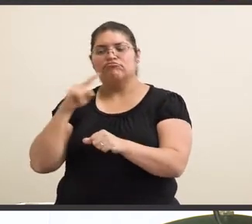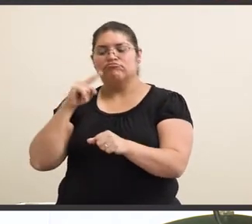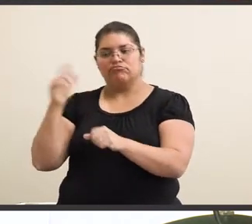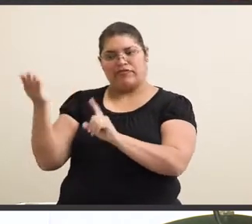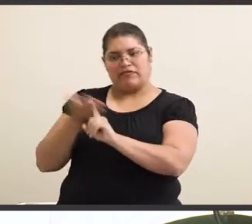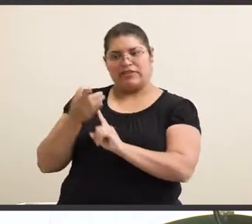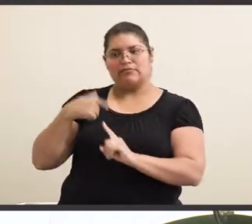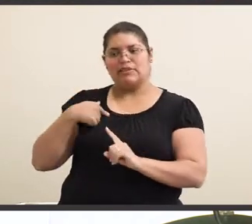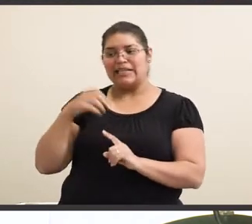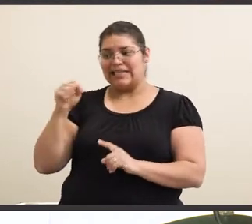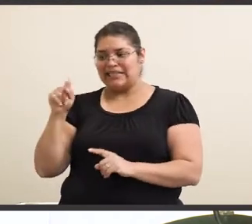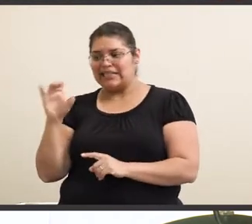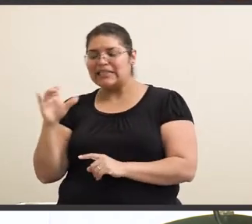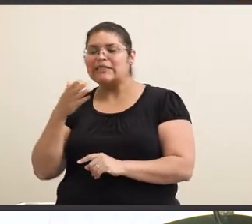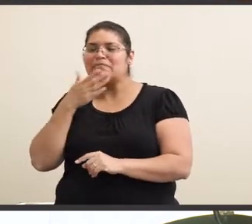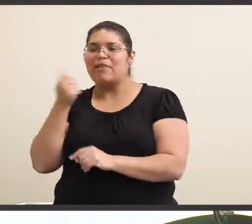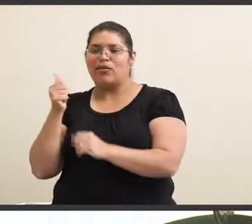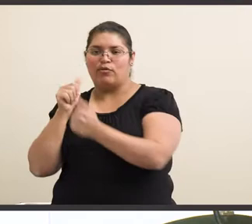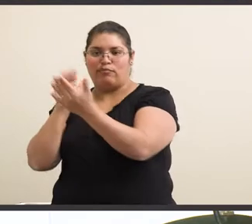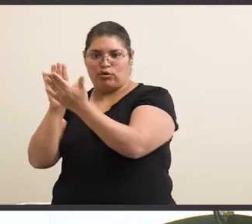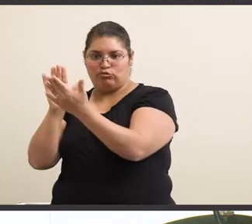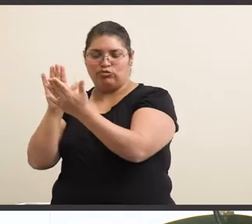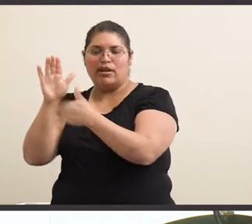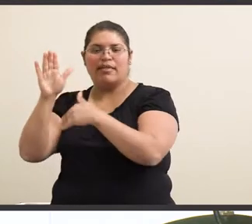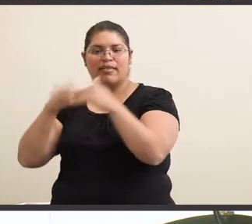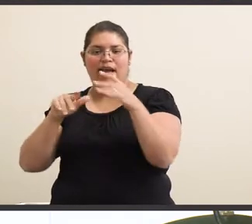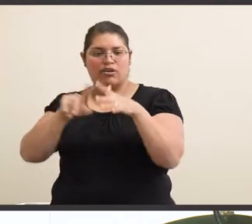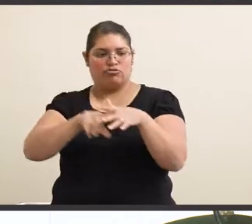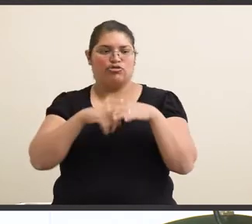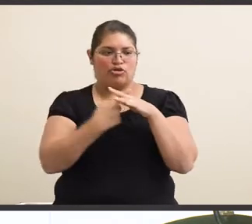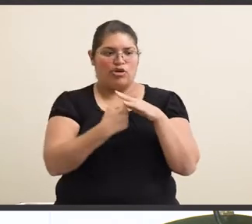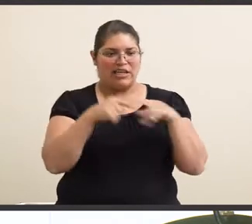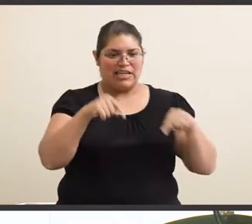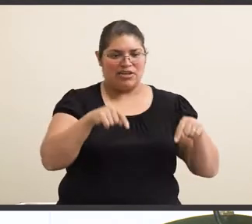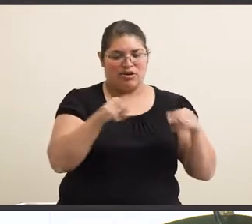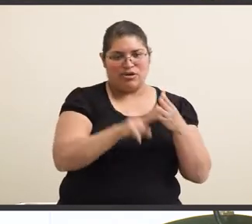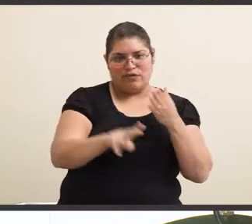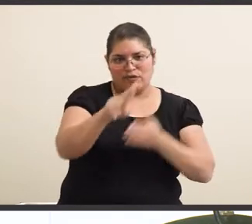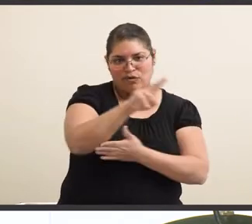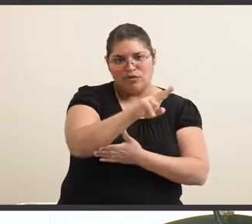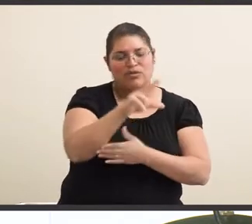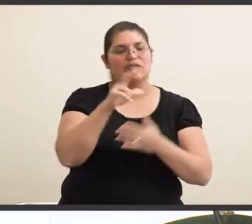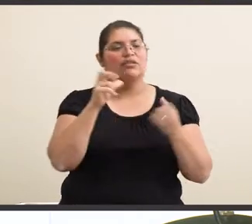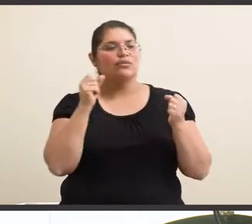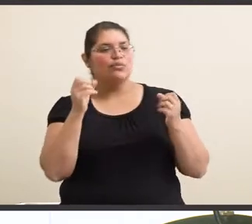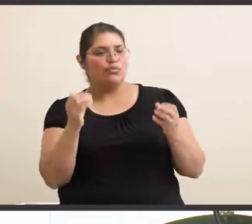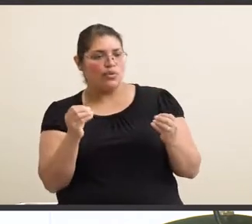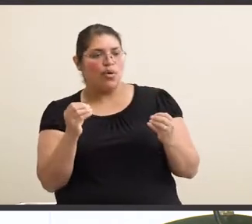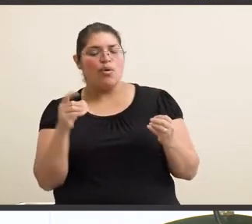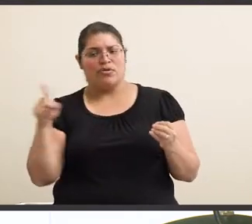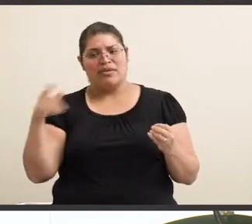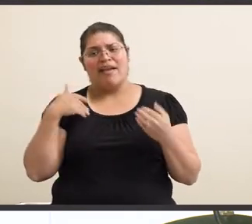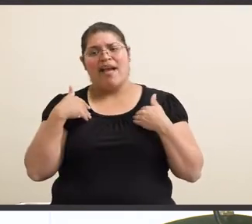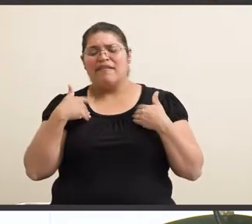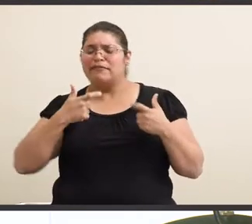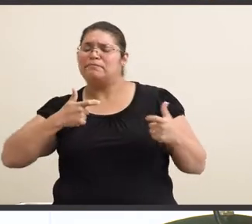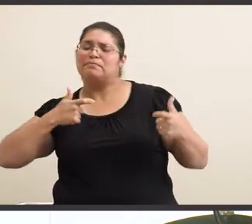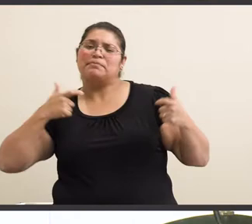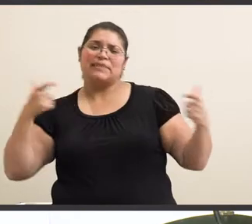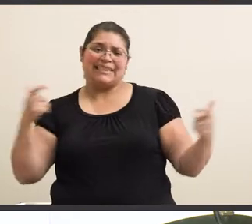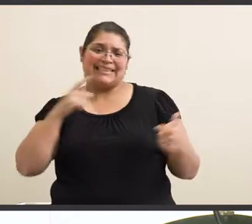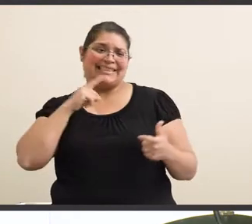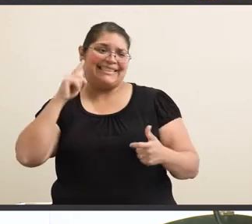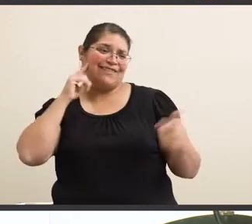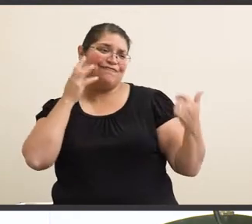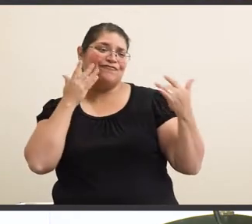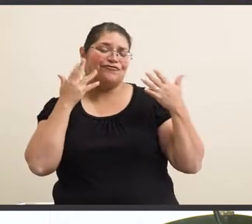STC might be a better approach for me rather than starting off here at a university. So, um, they have a really big deaf-friendly